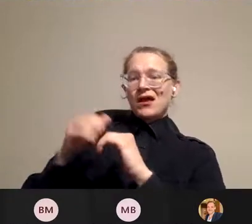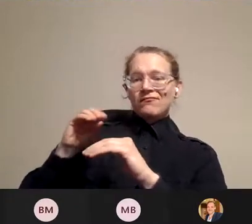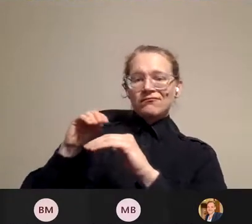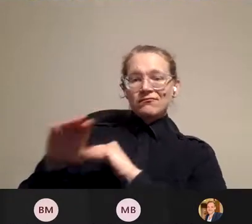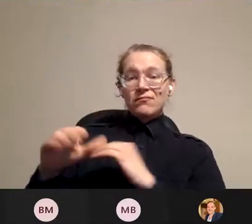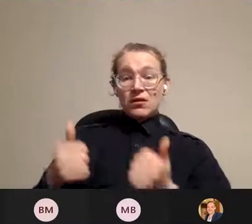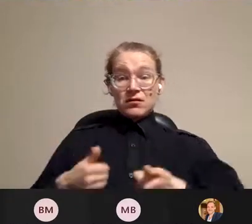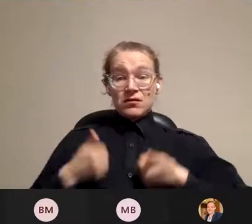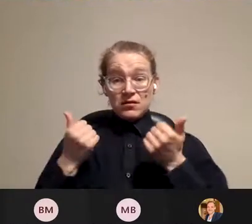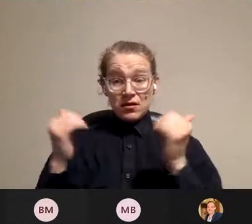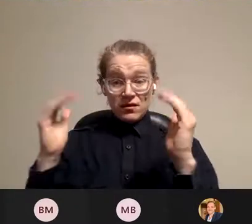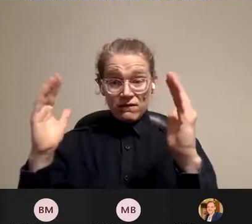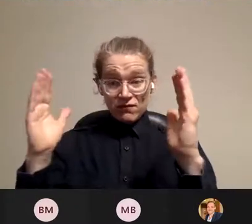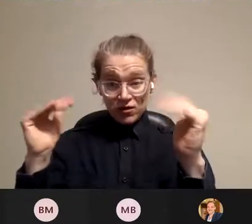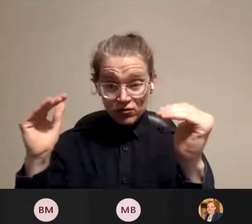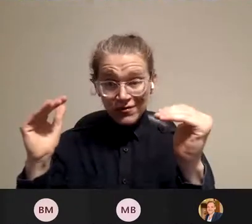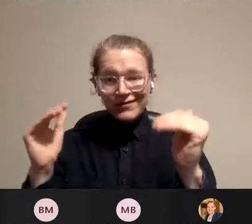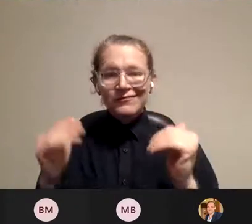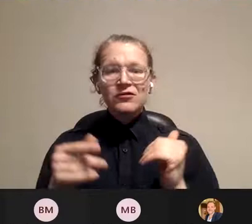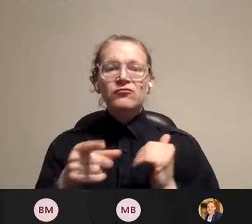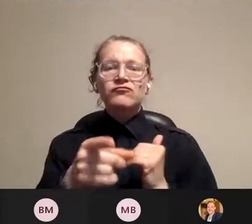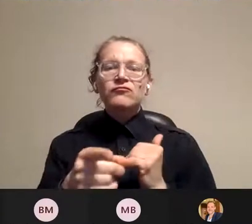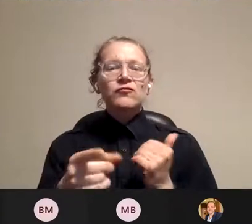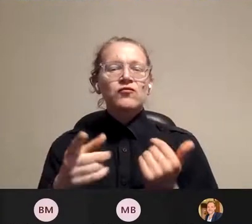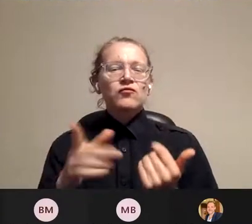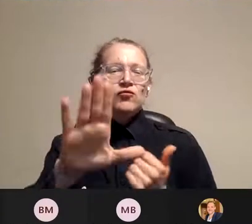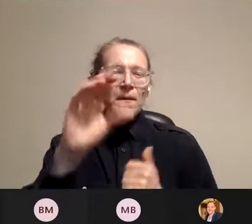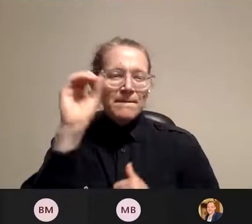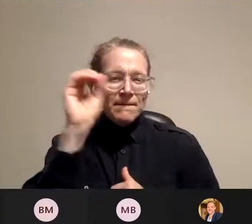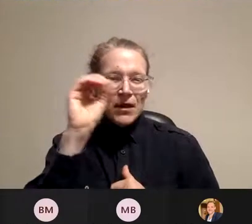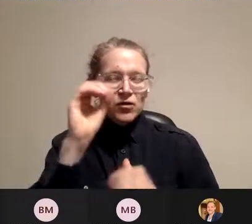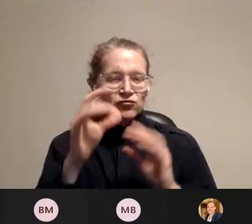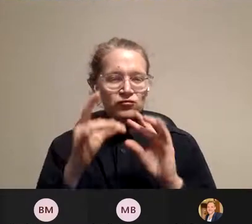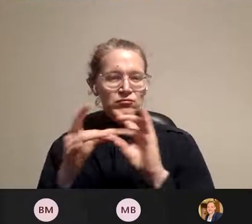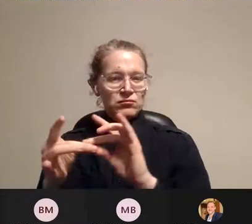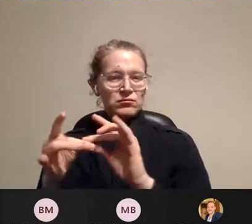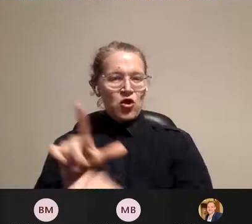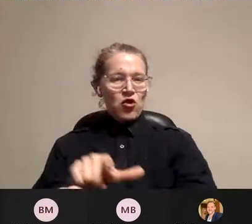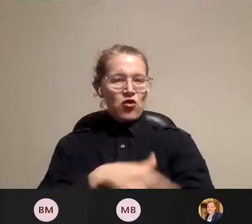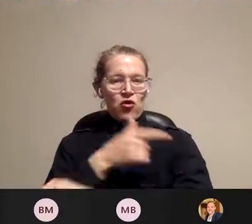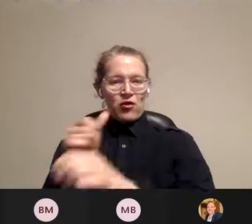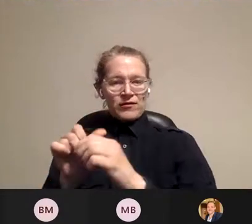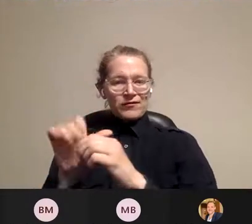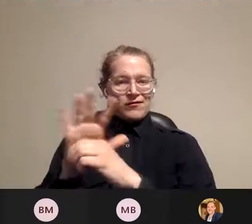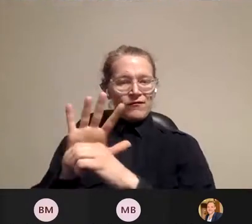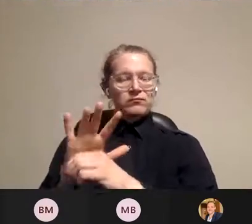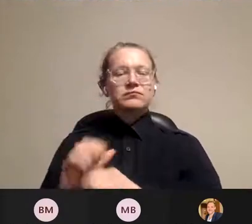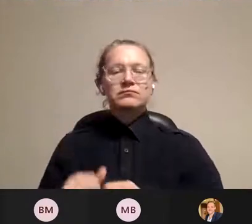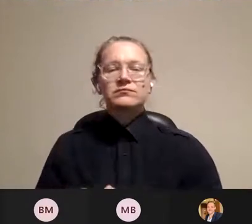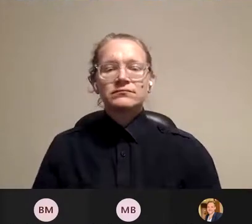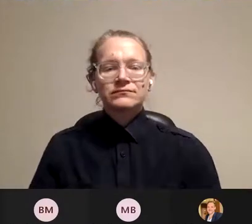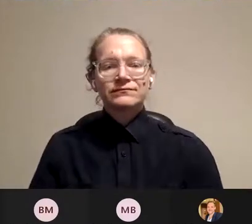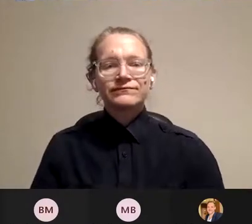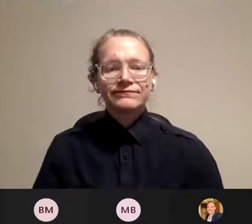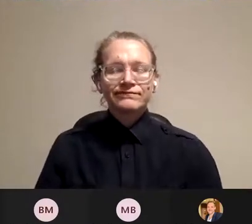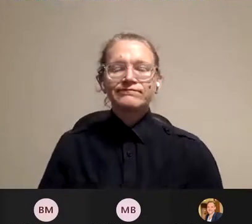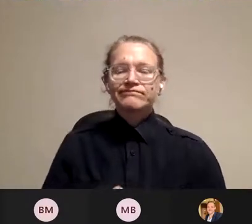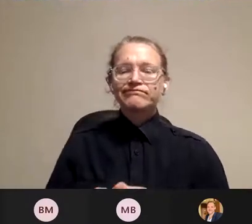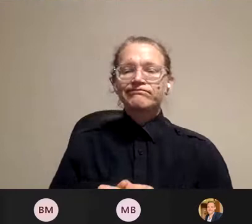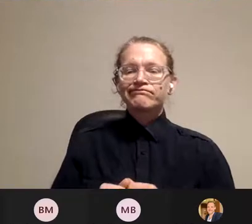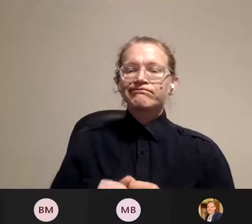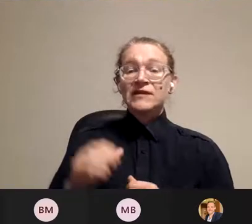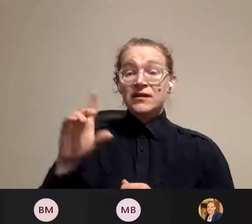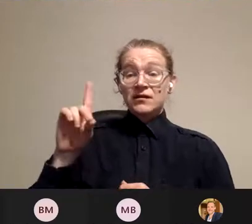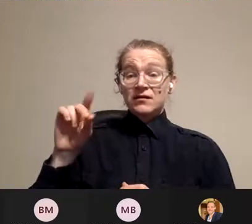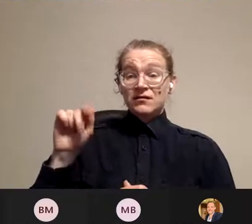What would you say about that and how should people look at that? Yeah, I mean, the data on long COVID